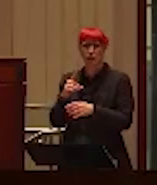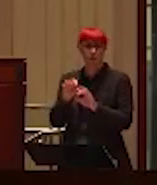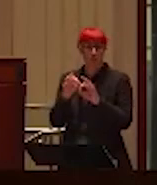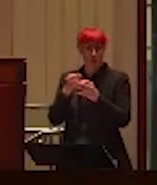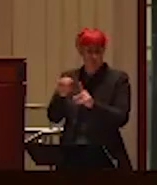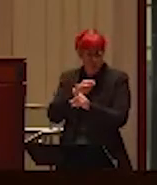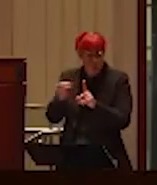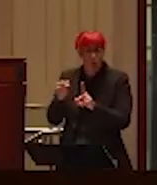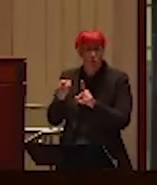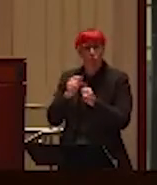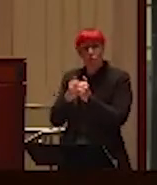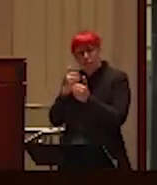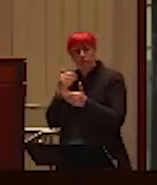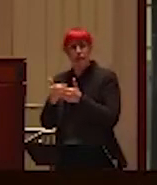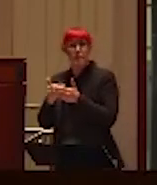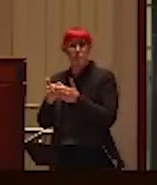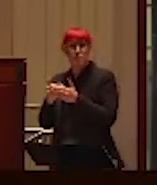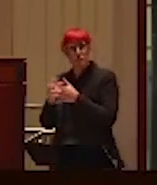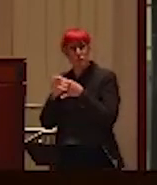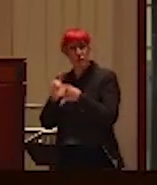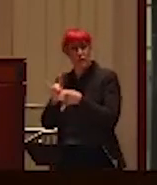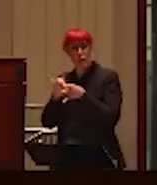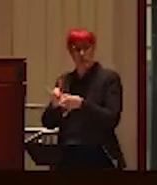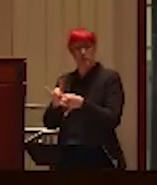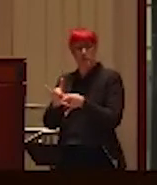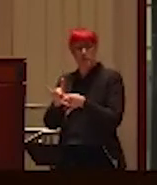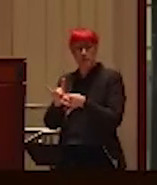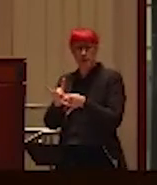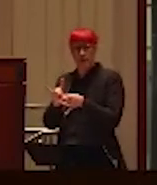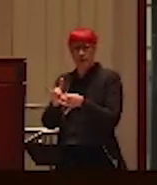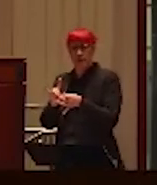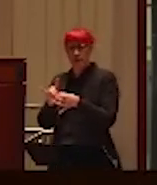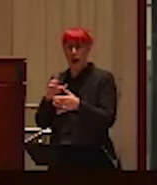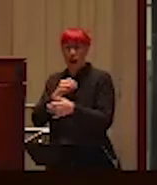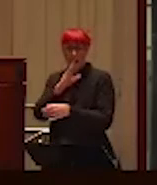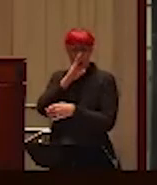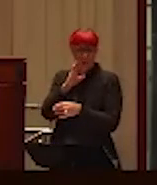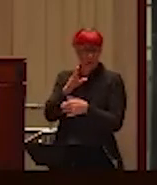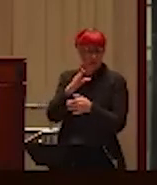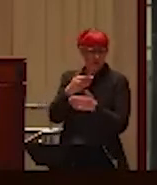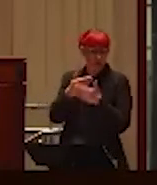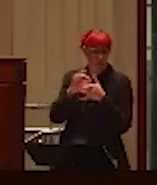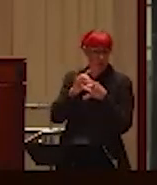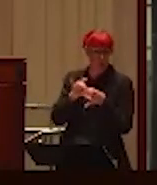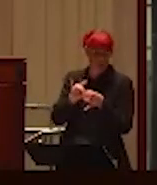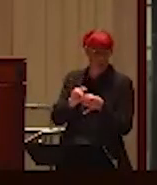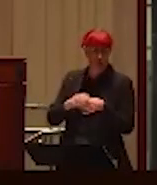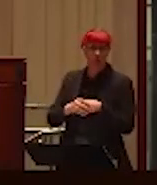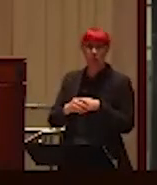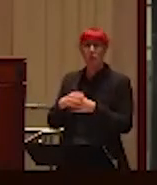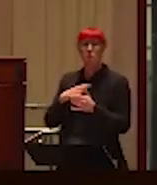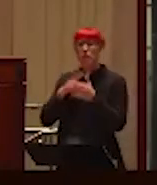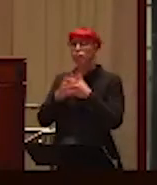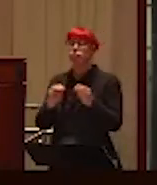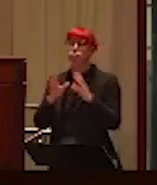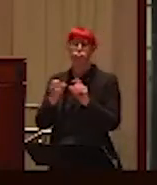relationships and in heterosexual intimate relationships. And, I want to tell you a little bit about my story. And,